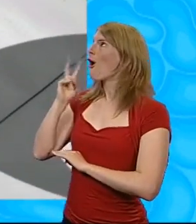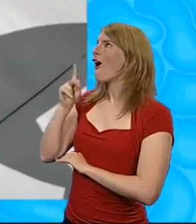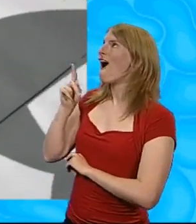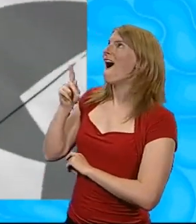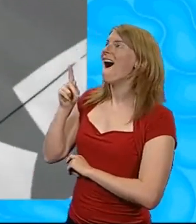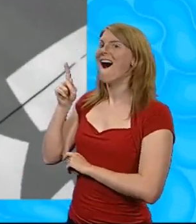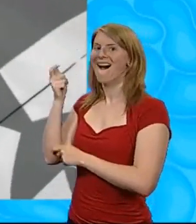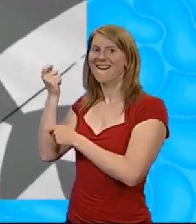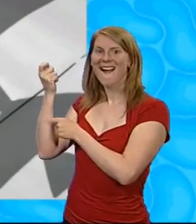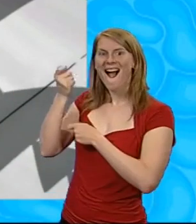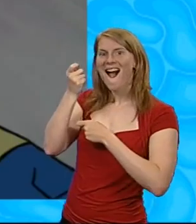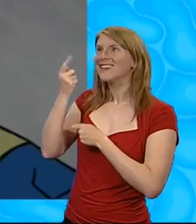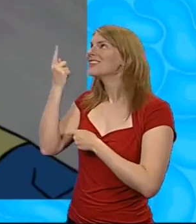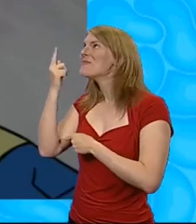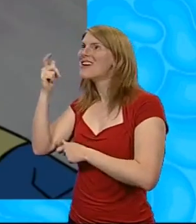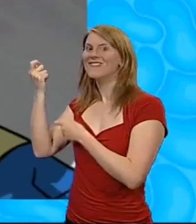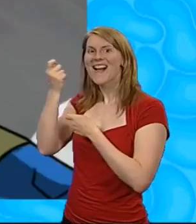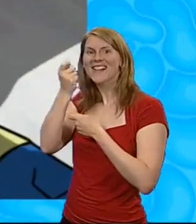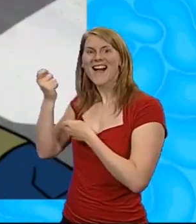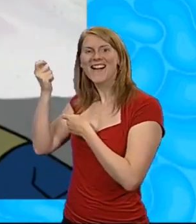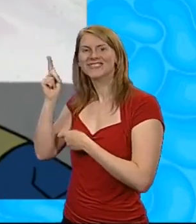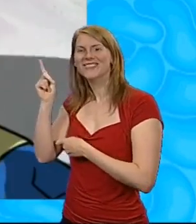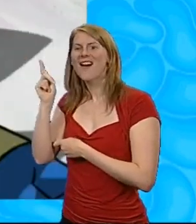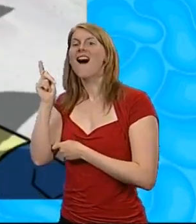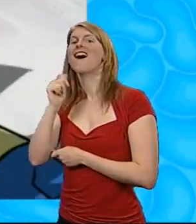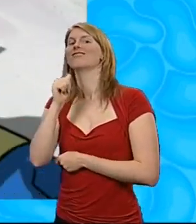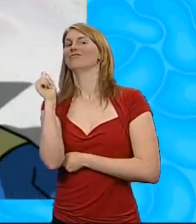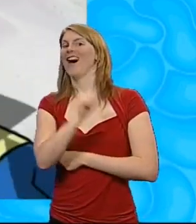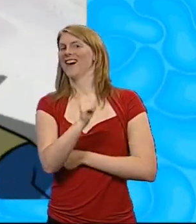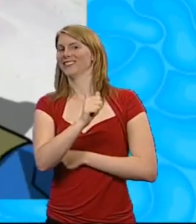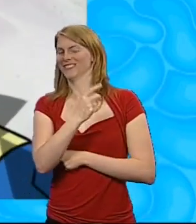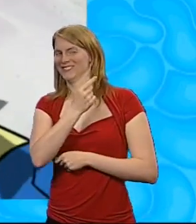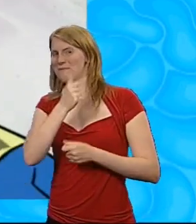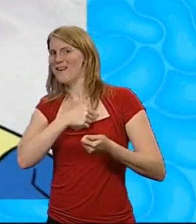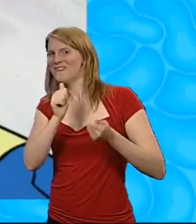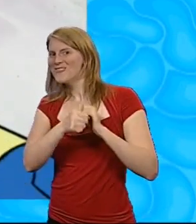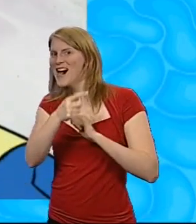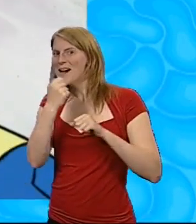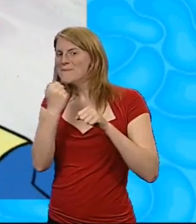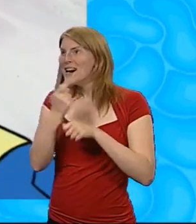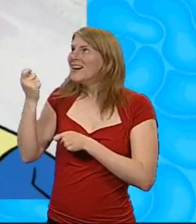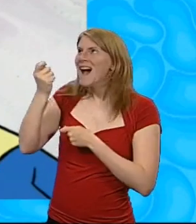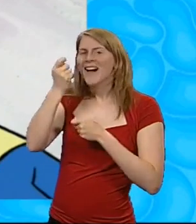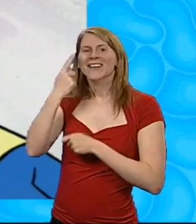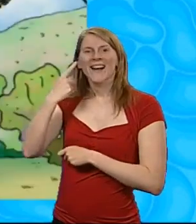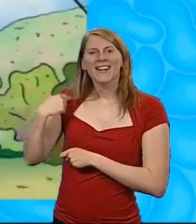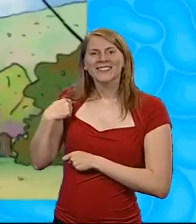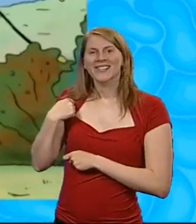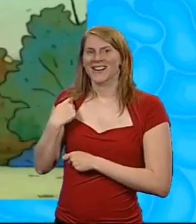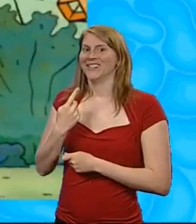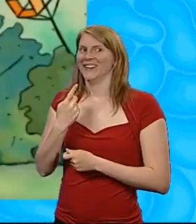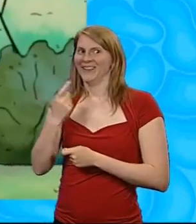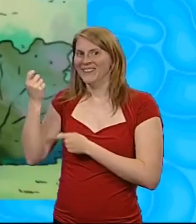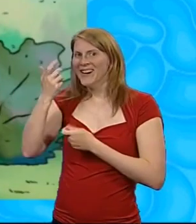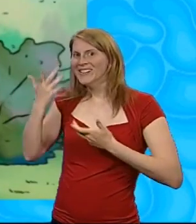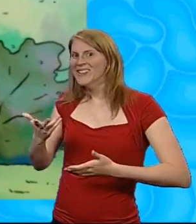Look. Someone's flying a kite. Oh, right. Some of my friends were making kites yesterday. They must be flying them today. Let's